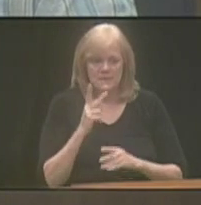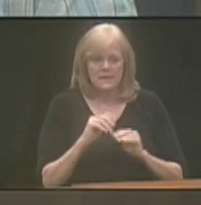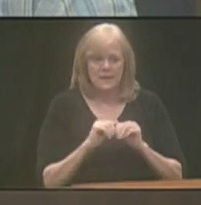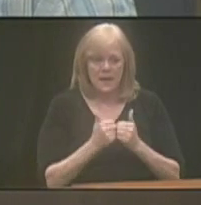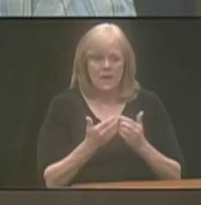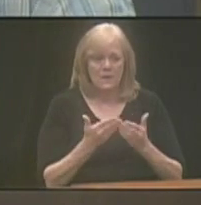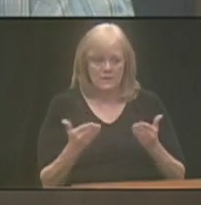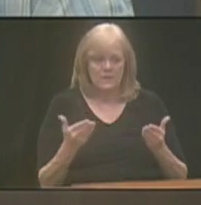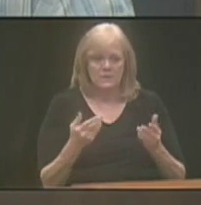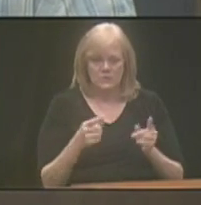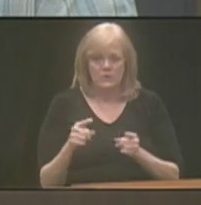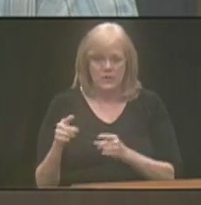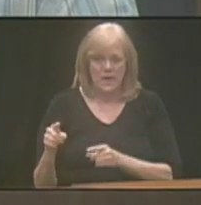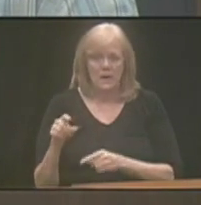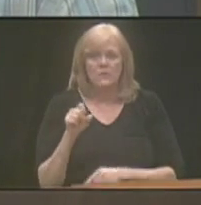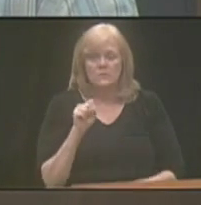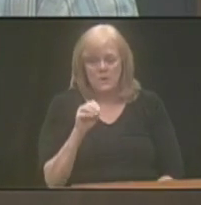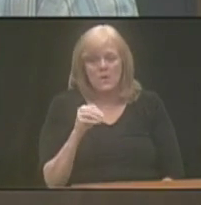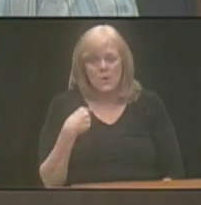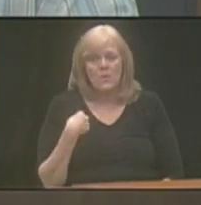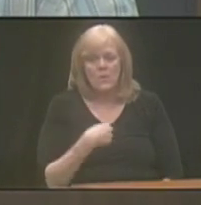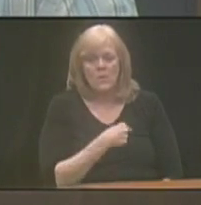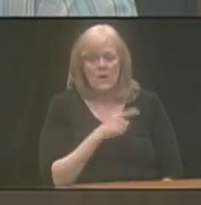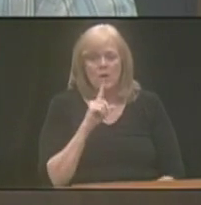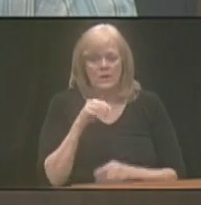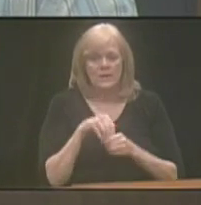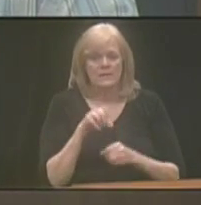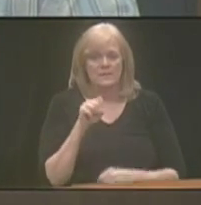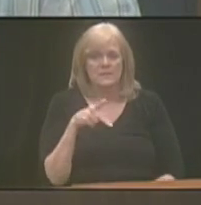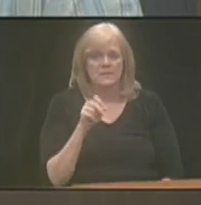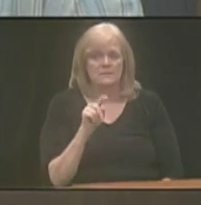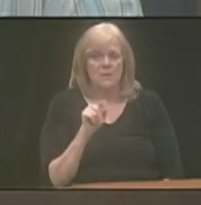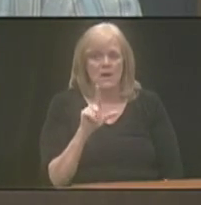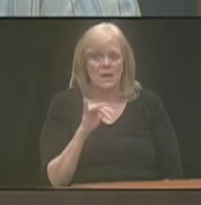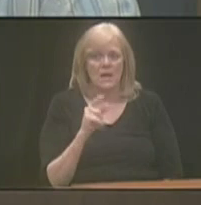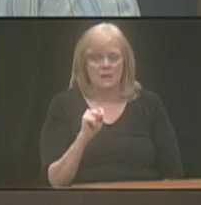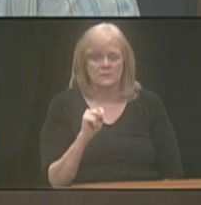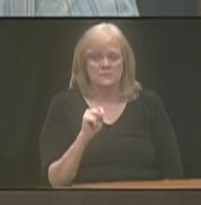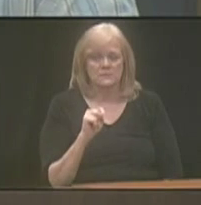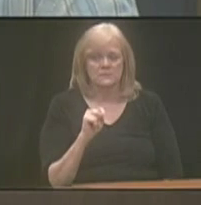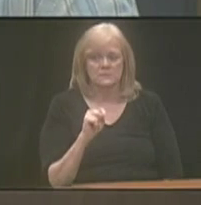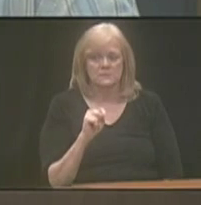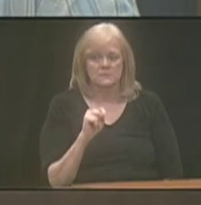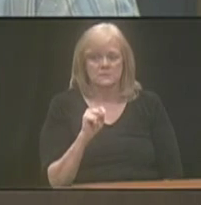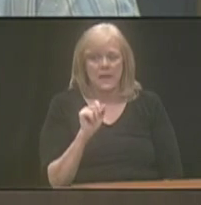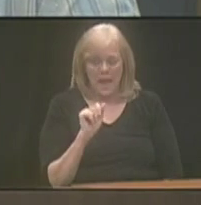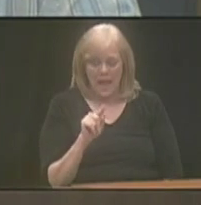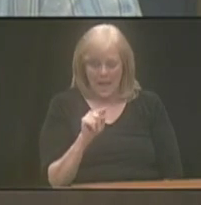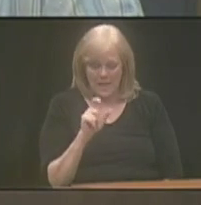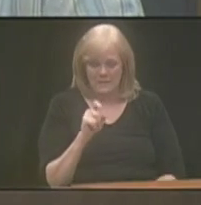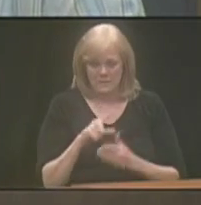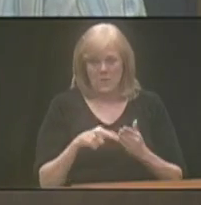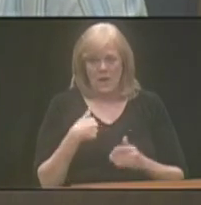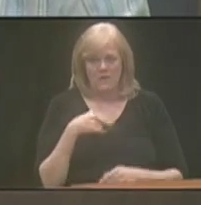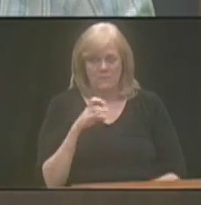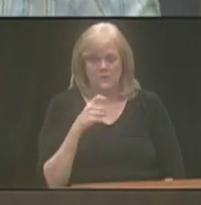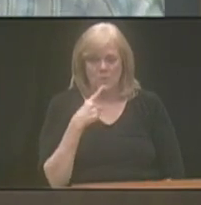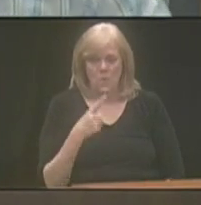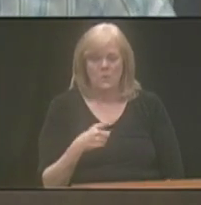things turn out. So we are in the spotlight, so to speak, at least from what I've been told.